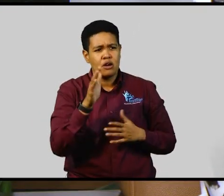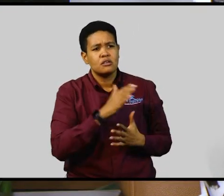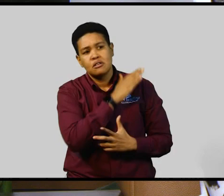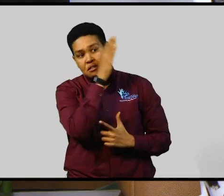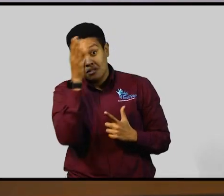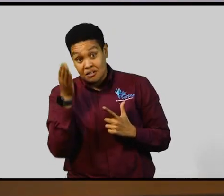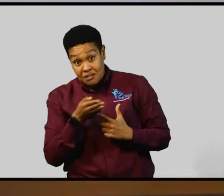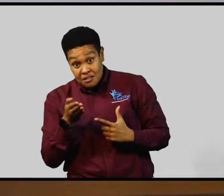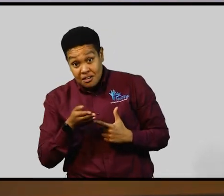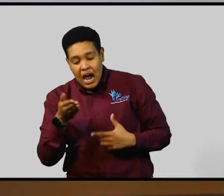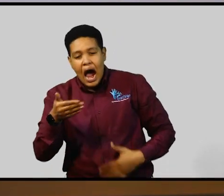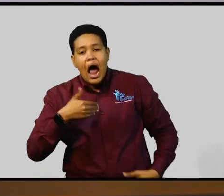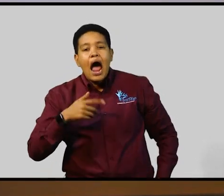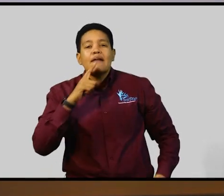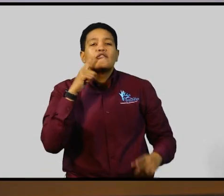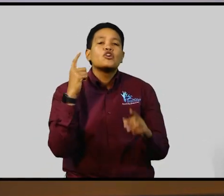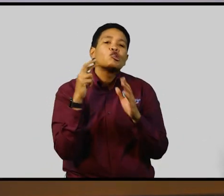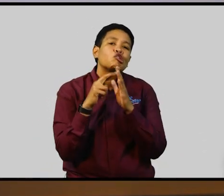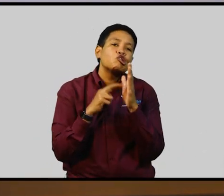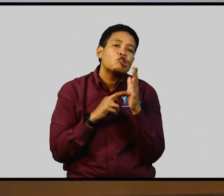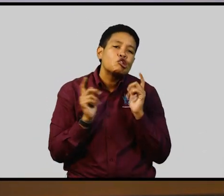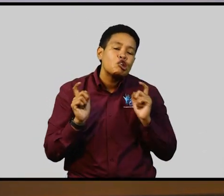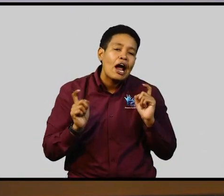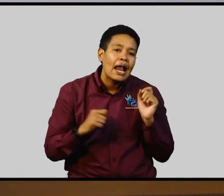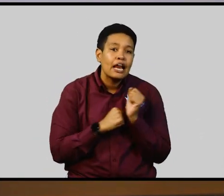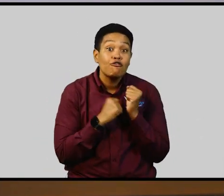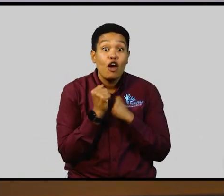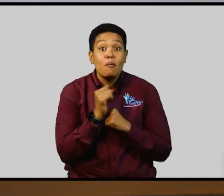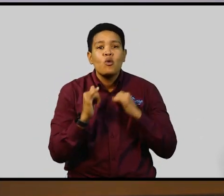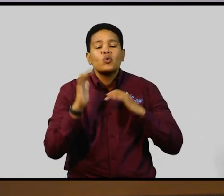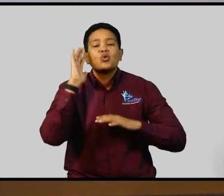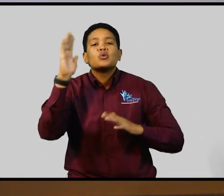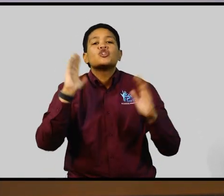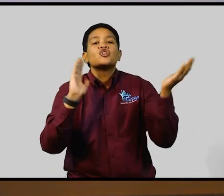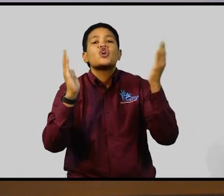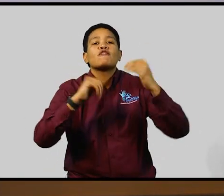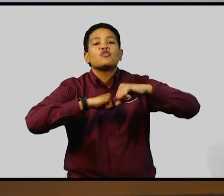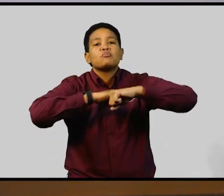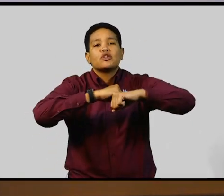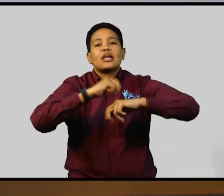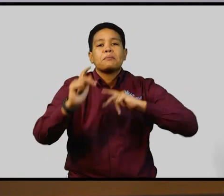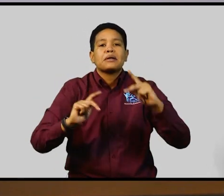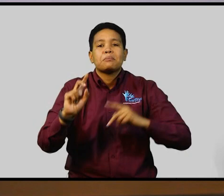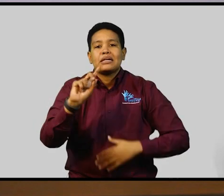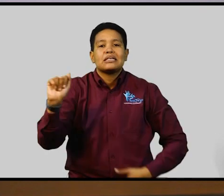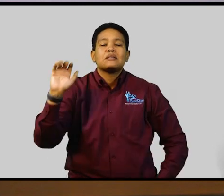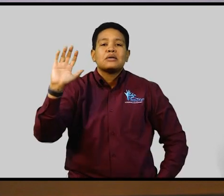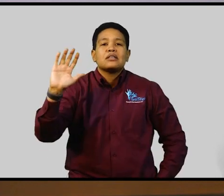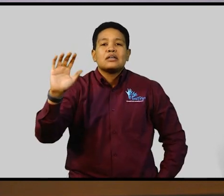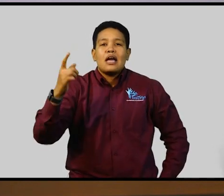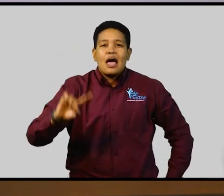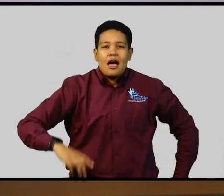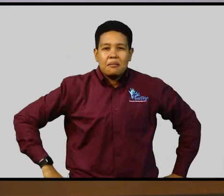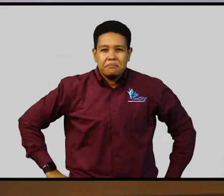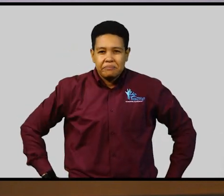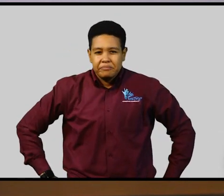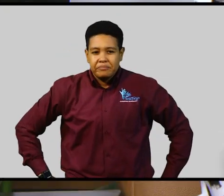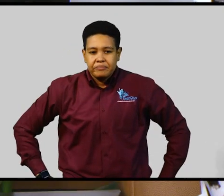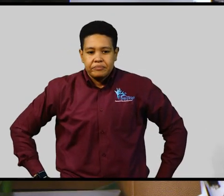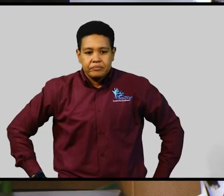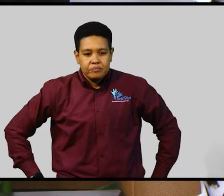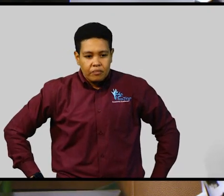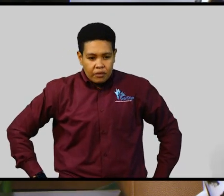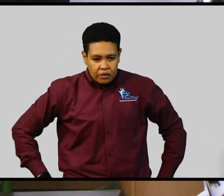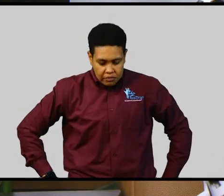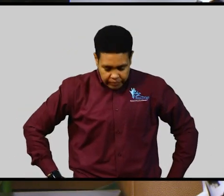And on the other hand, you have the regulatory framework that will serve to protect persons with disabilities. Okay, awesome.